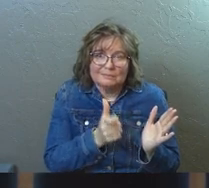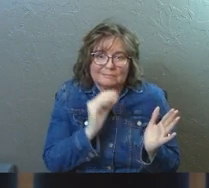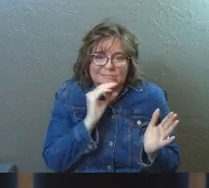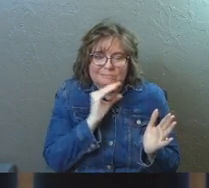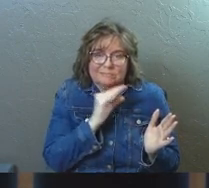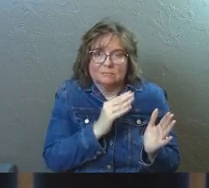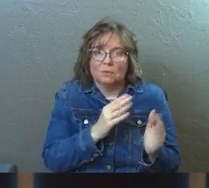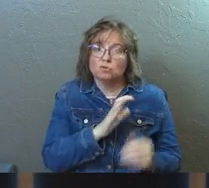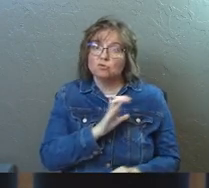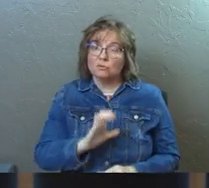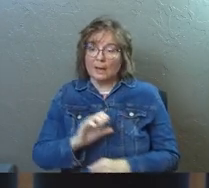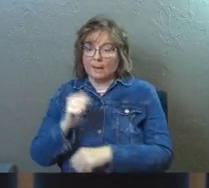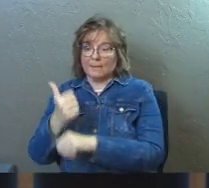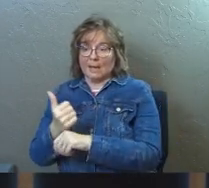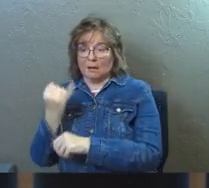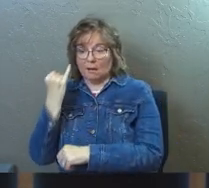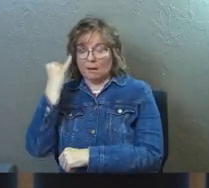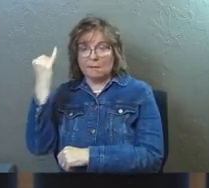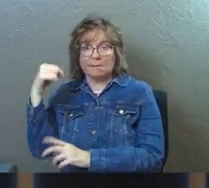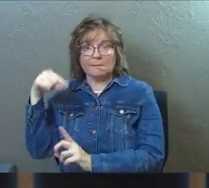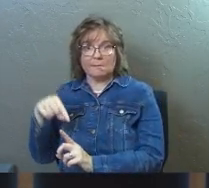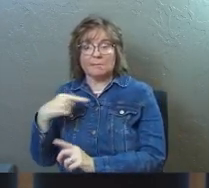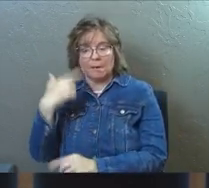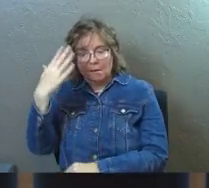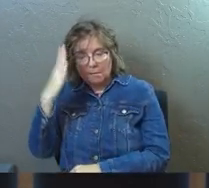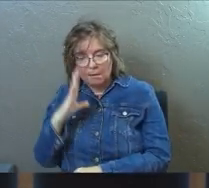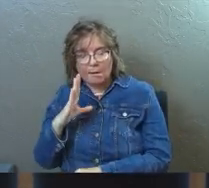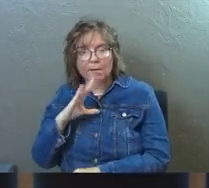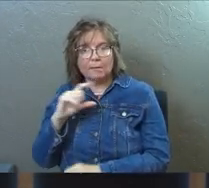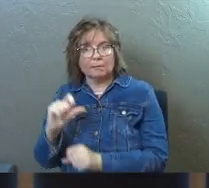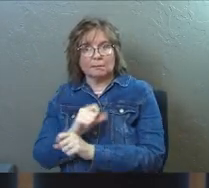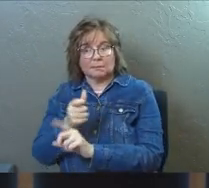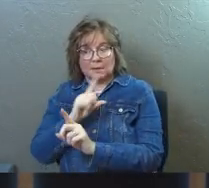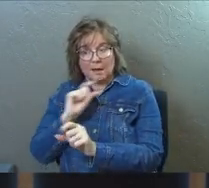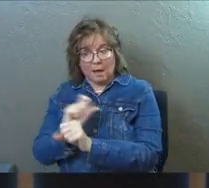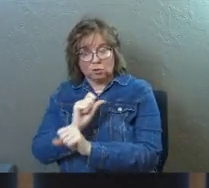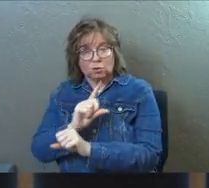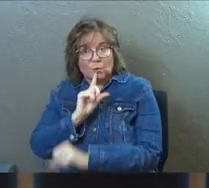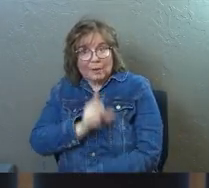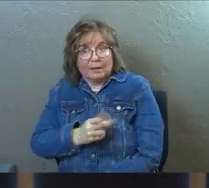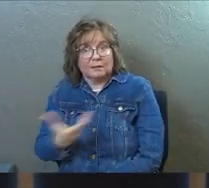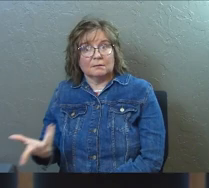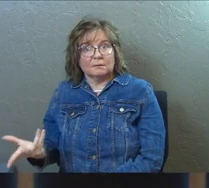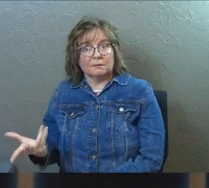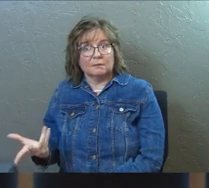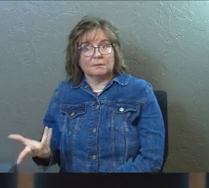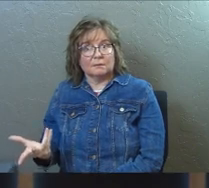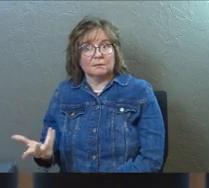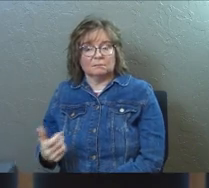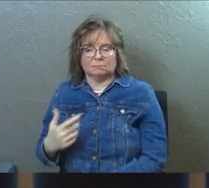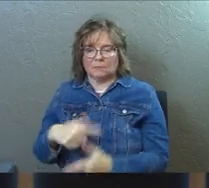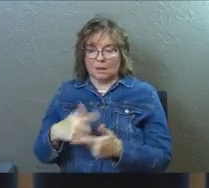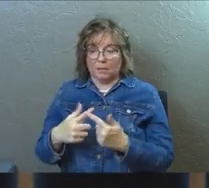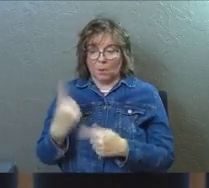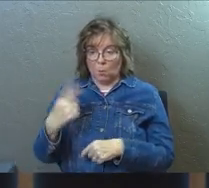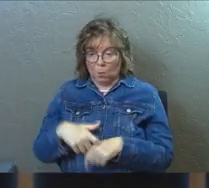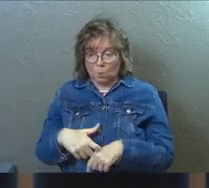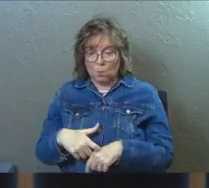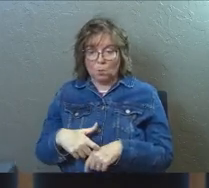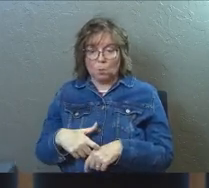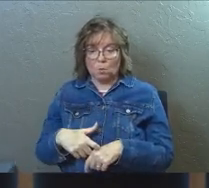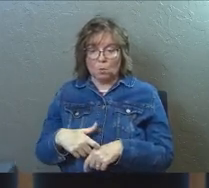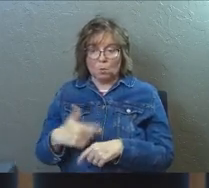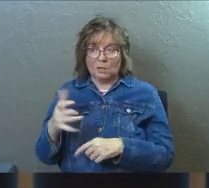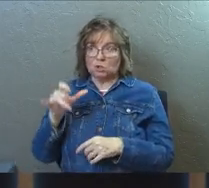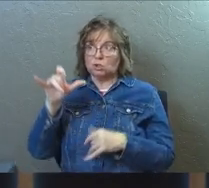See, Christianity is based on this idea that God is actually real, and that at one point